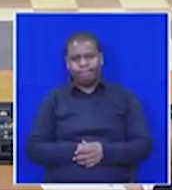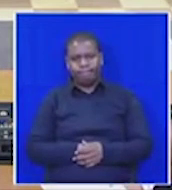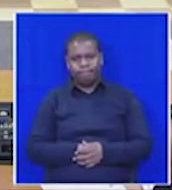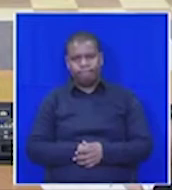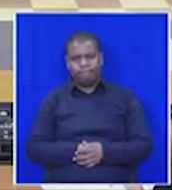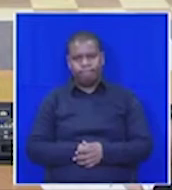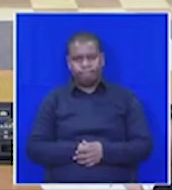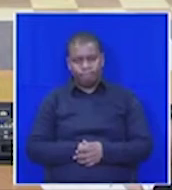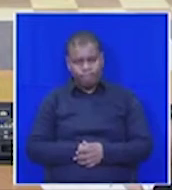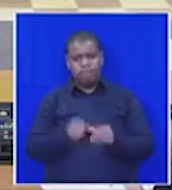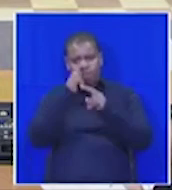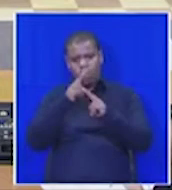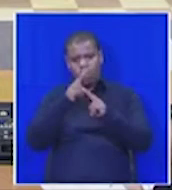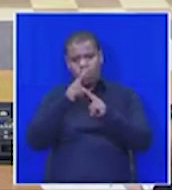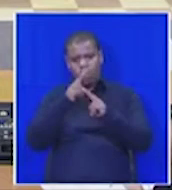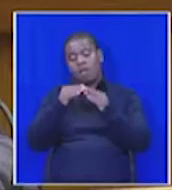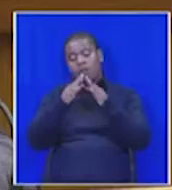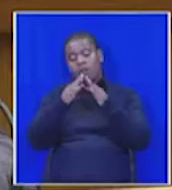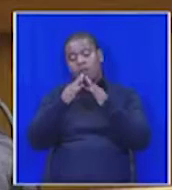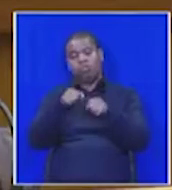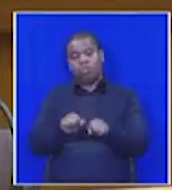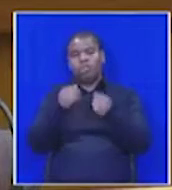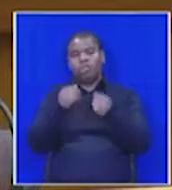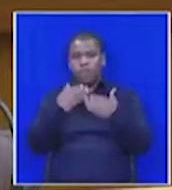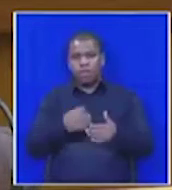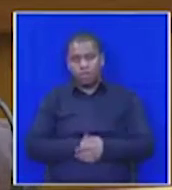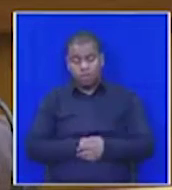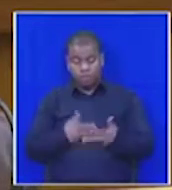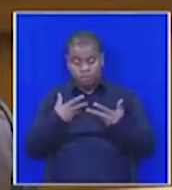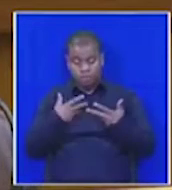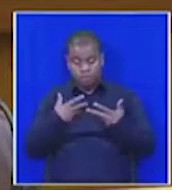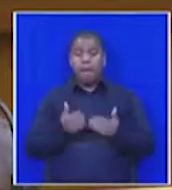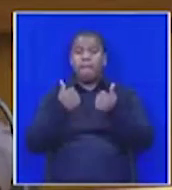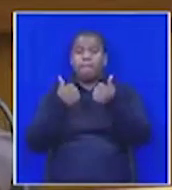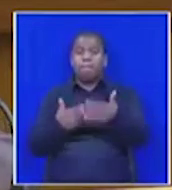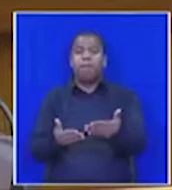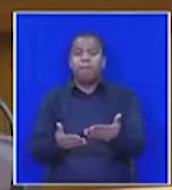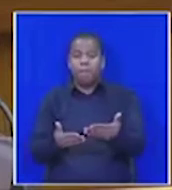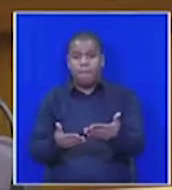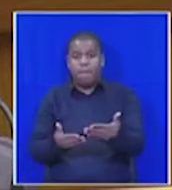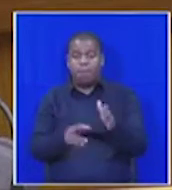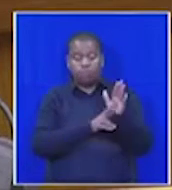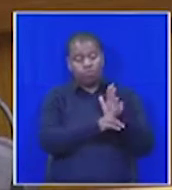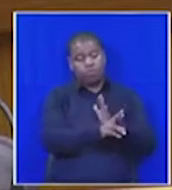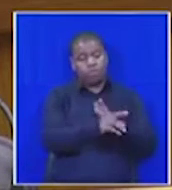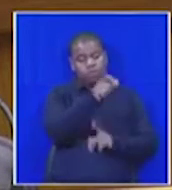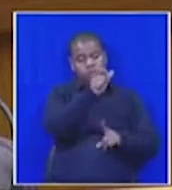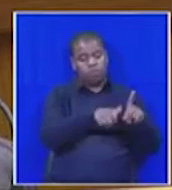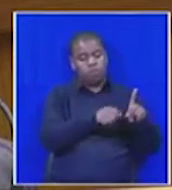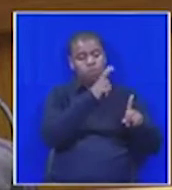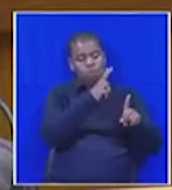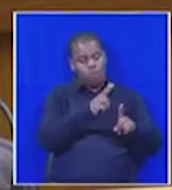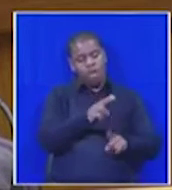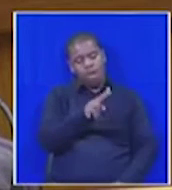Thank you, Honorable House Chair. I'm making this presentation on behalf of Honorable Naren